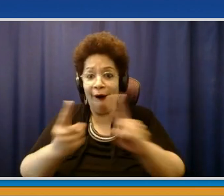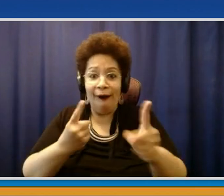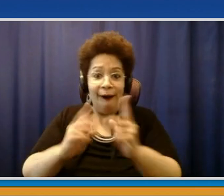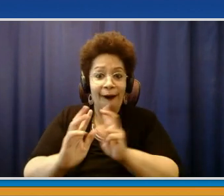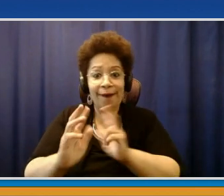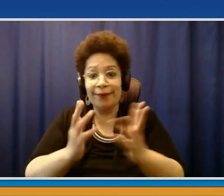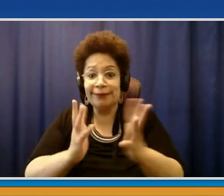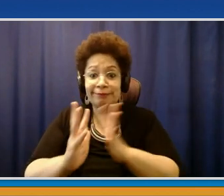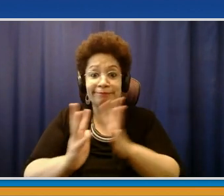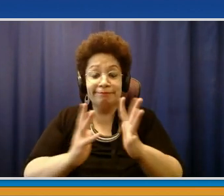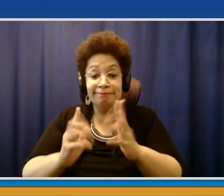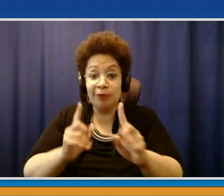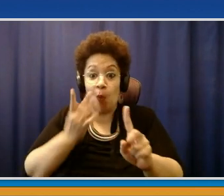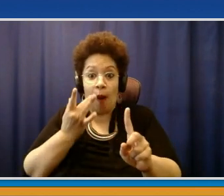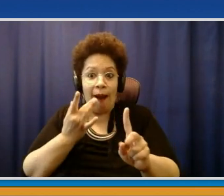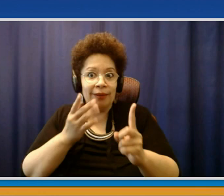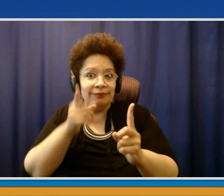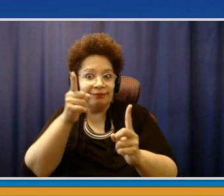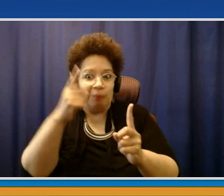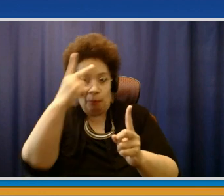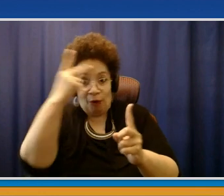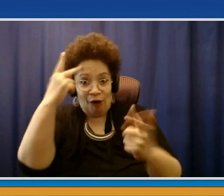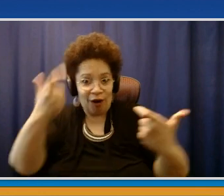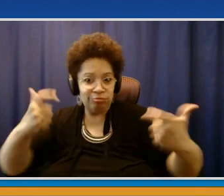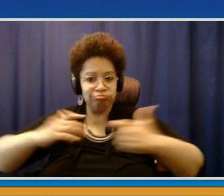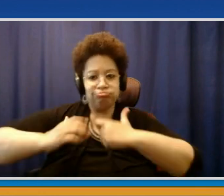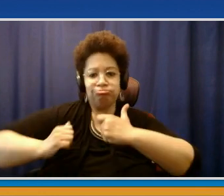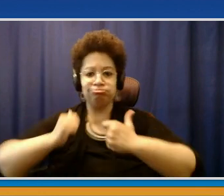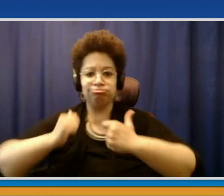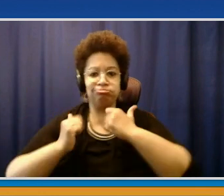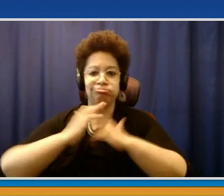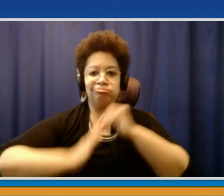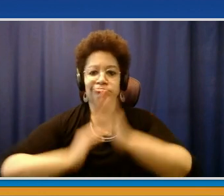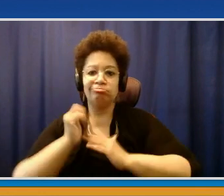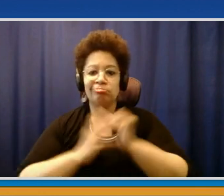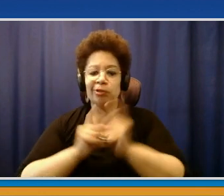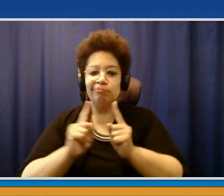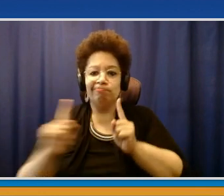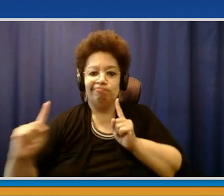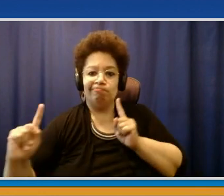know, a spot where people can come and actually get out and walk around without worrying about about COVID.